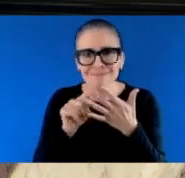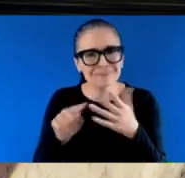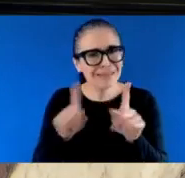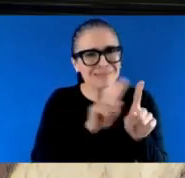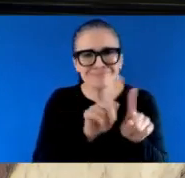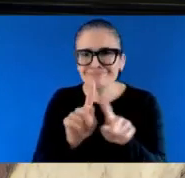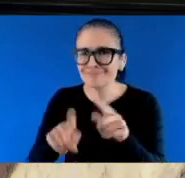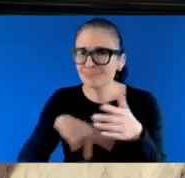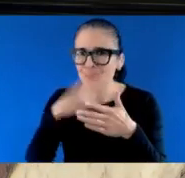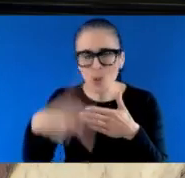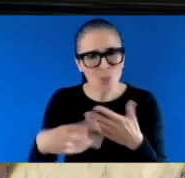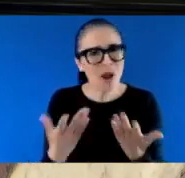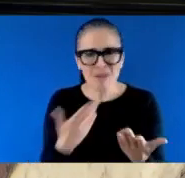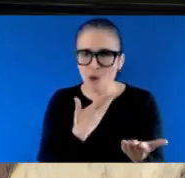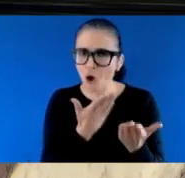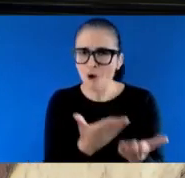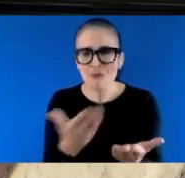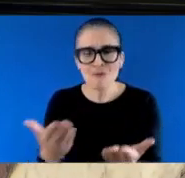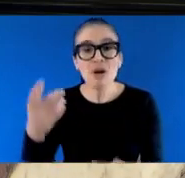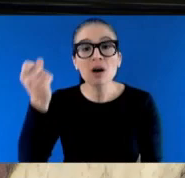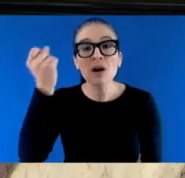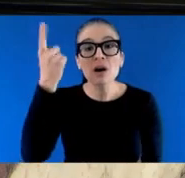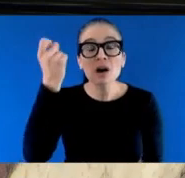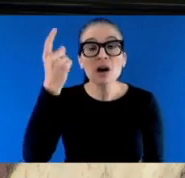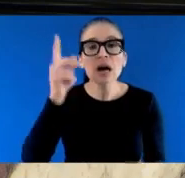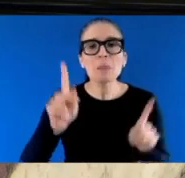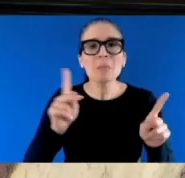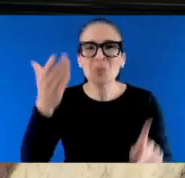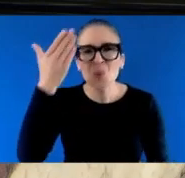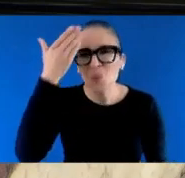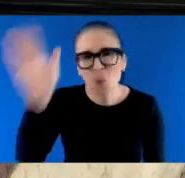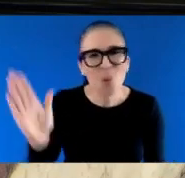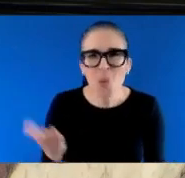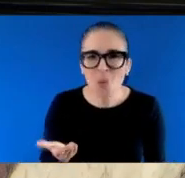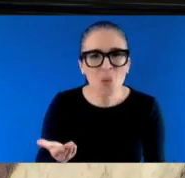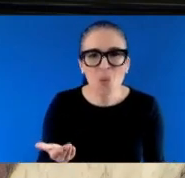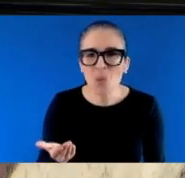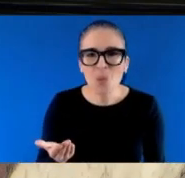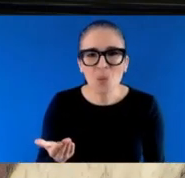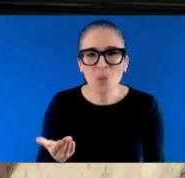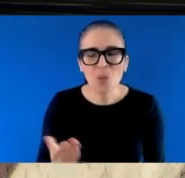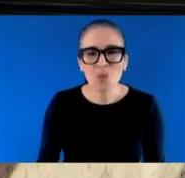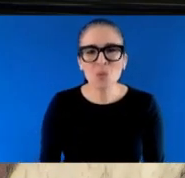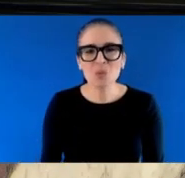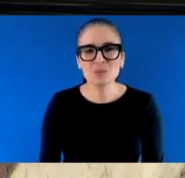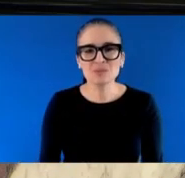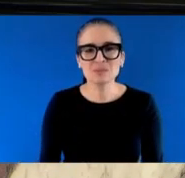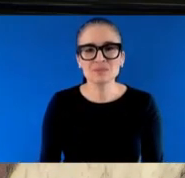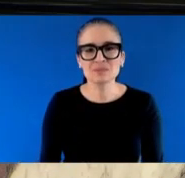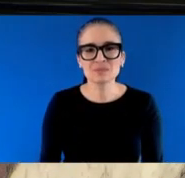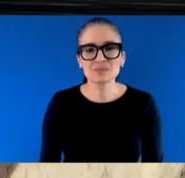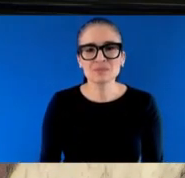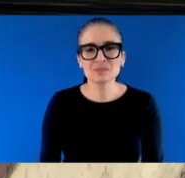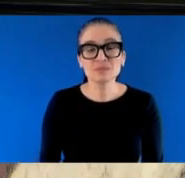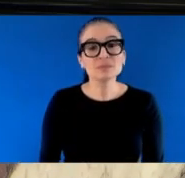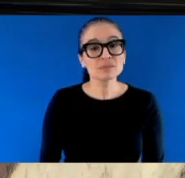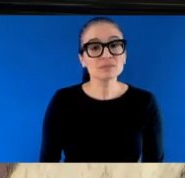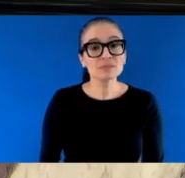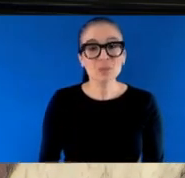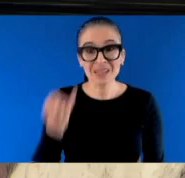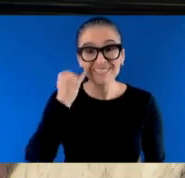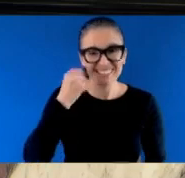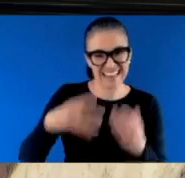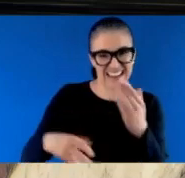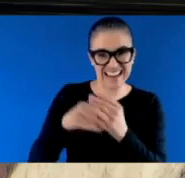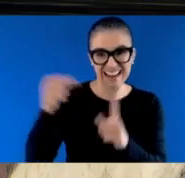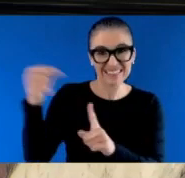7% rent increase this year, Honourable Speaker, adding on the renter's tax credit. These are good news things for renters, Honourable Speaker. I want every